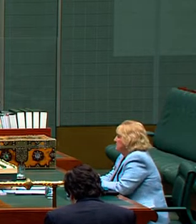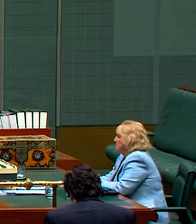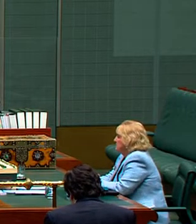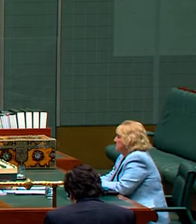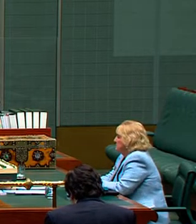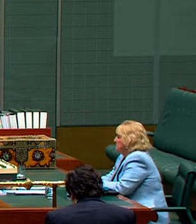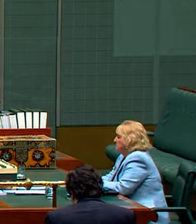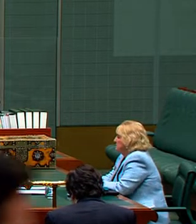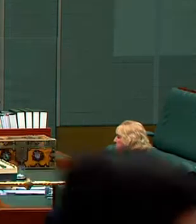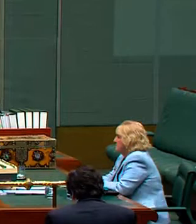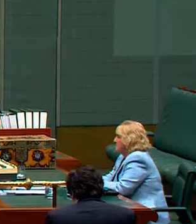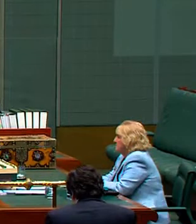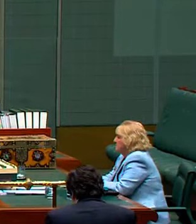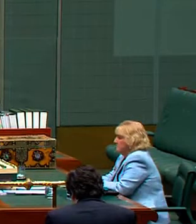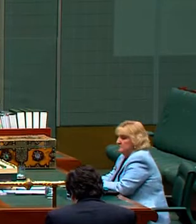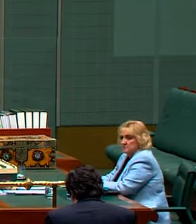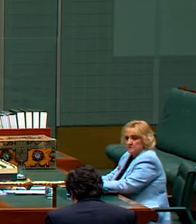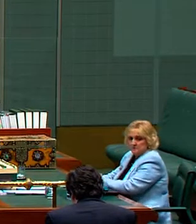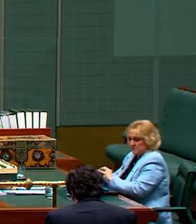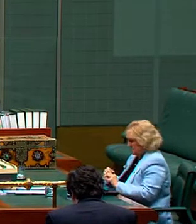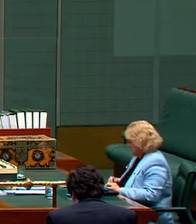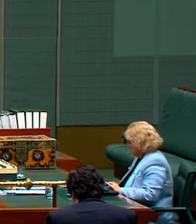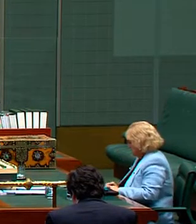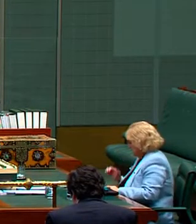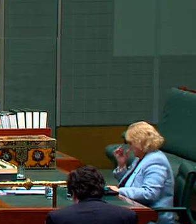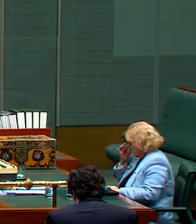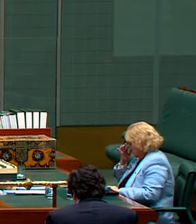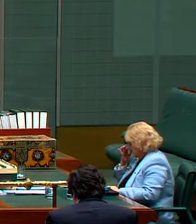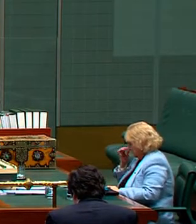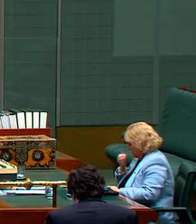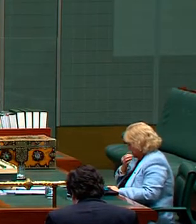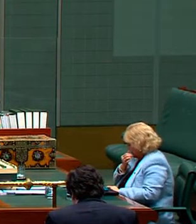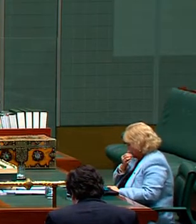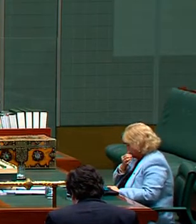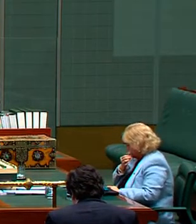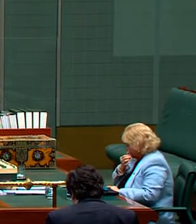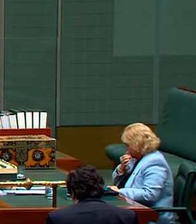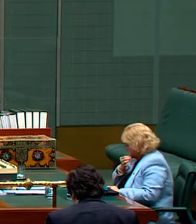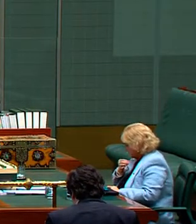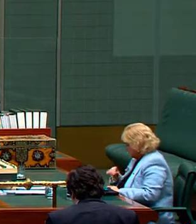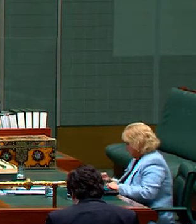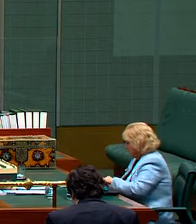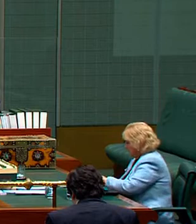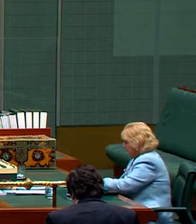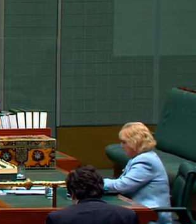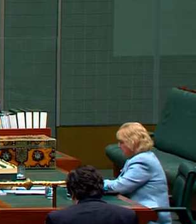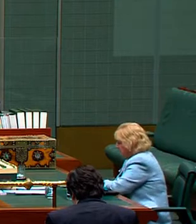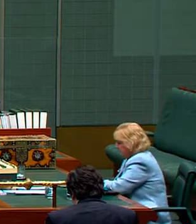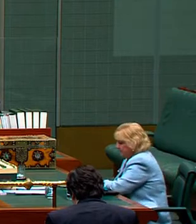first speech and I ask the House to extend to them the usual courtesies. Give the call to the honourable member for Bennelong.